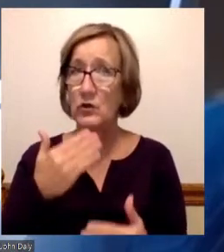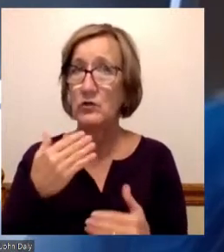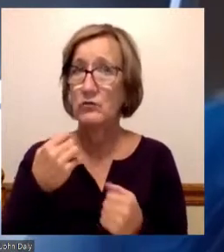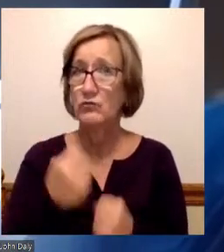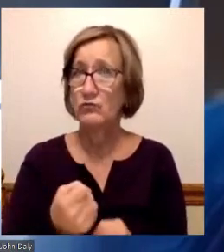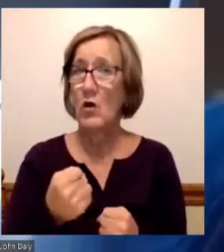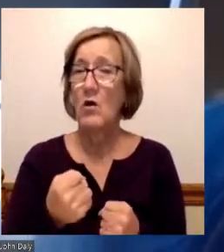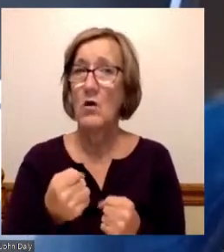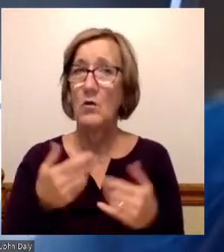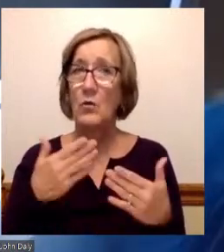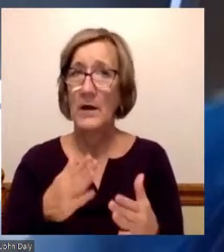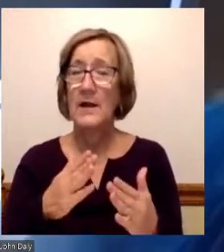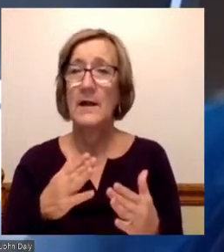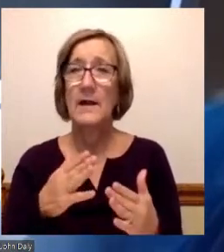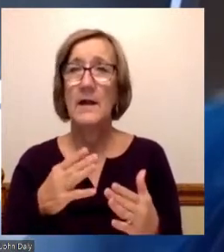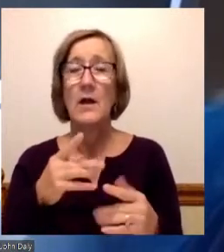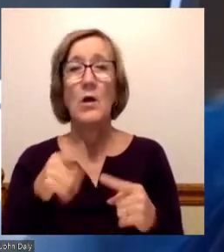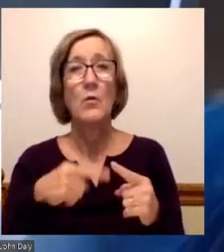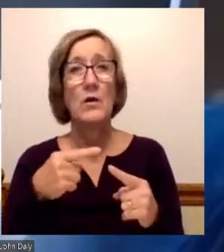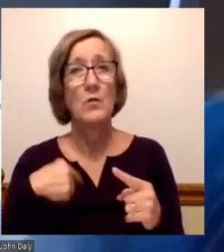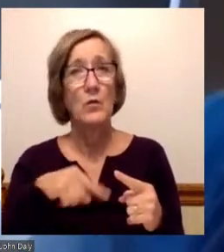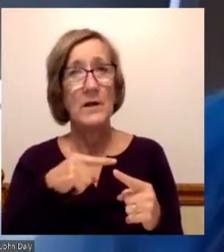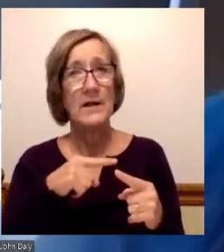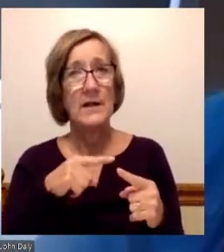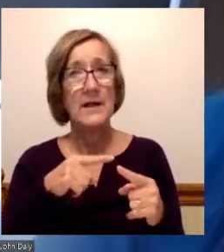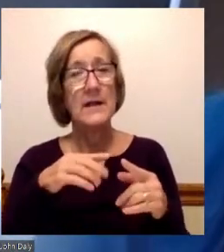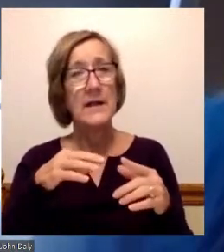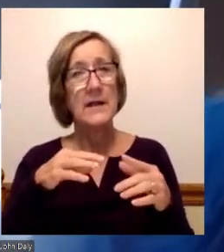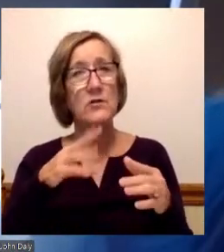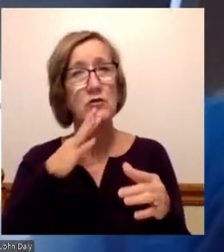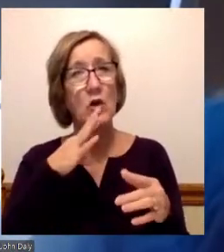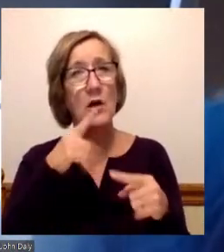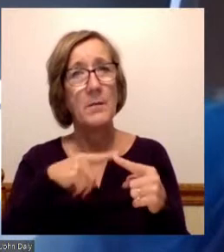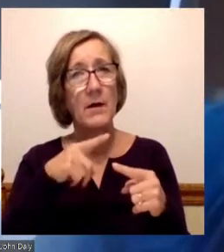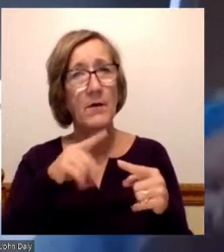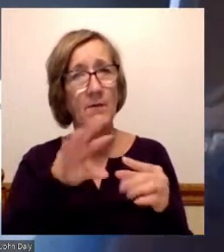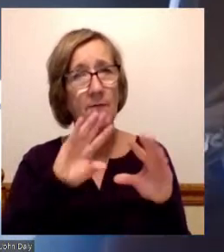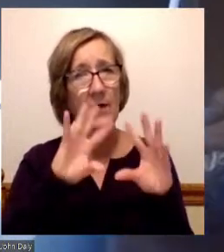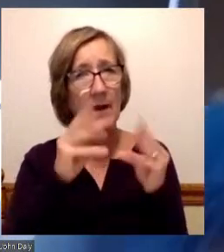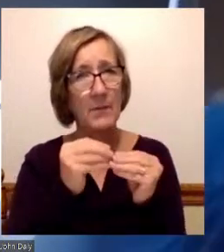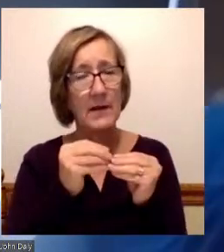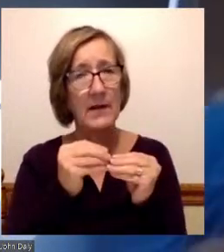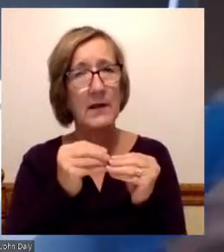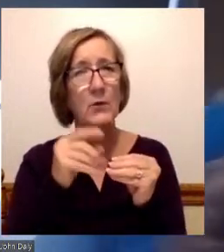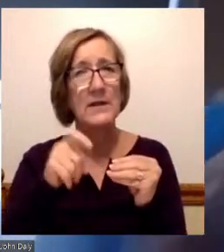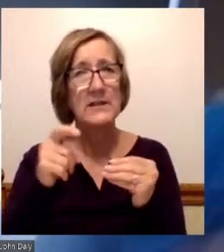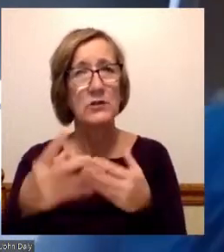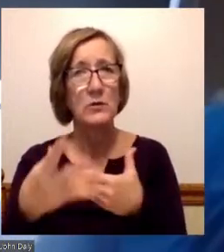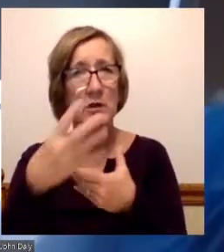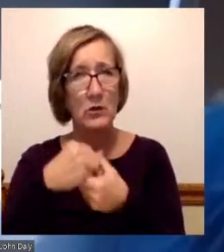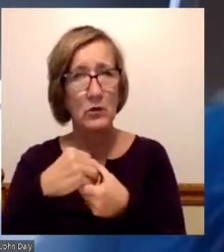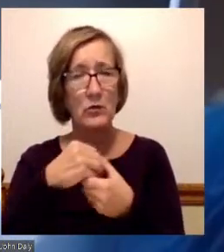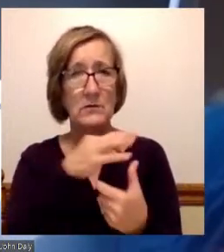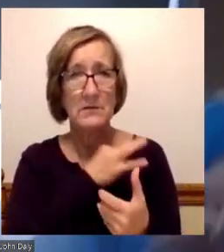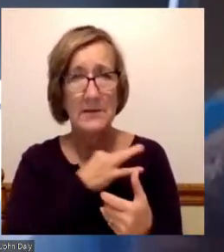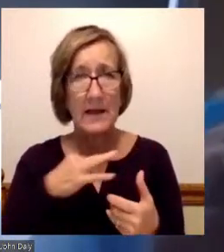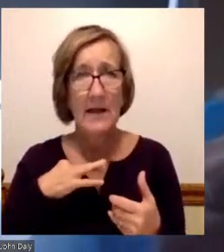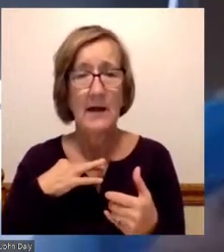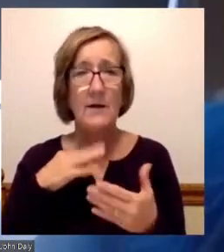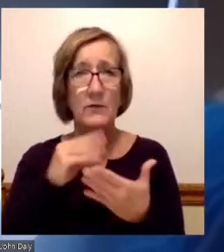sure that when we define our family, we include students, faculty, staff,